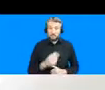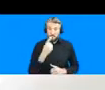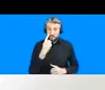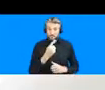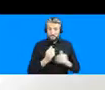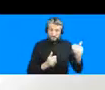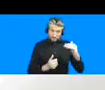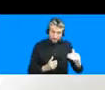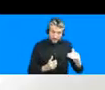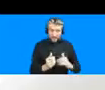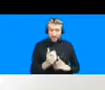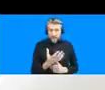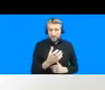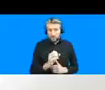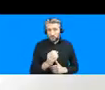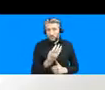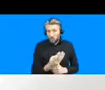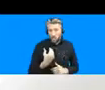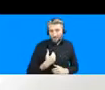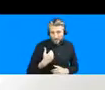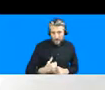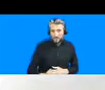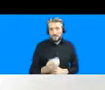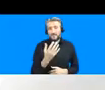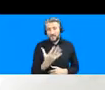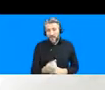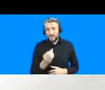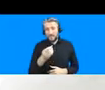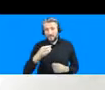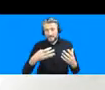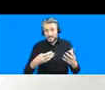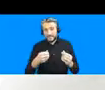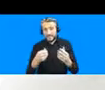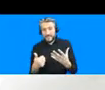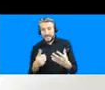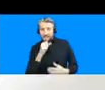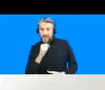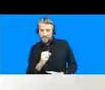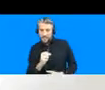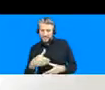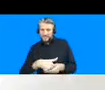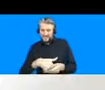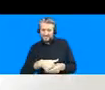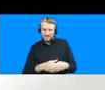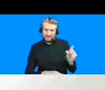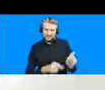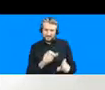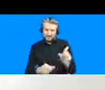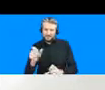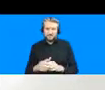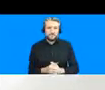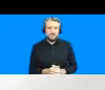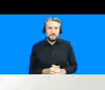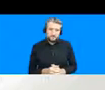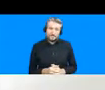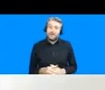one of the most hard-hitting or most important pieces of information that comes out right before us is that people